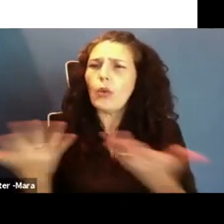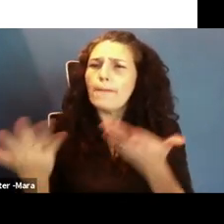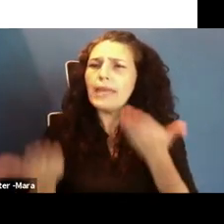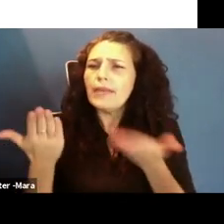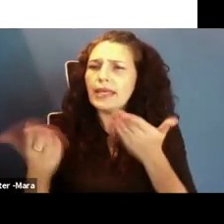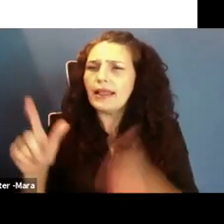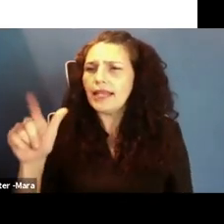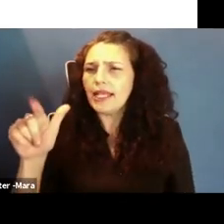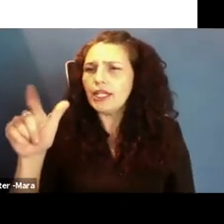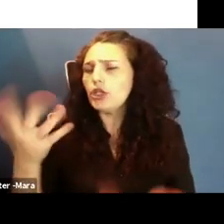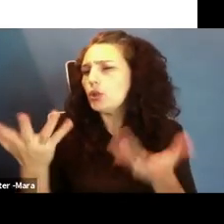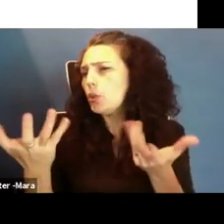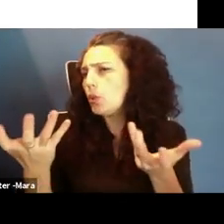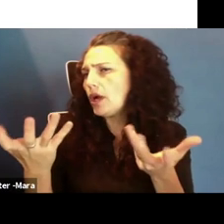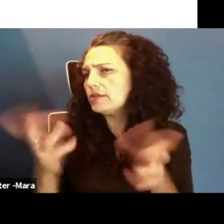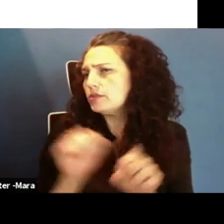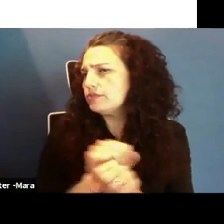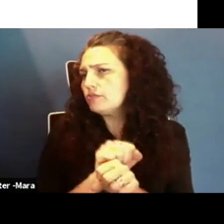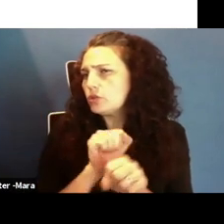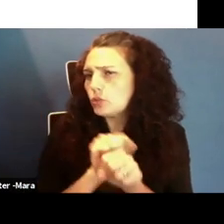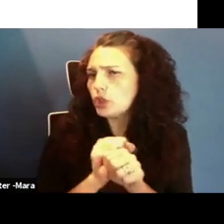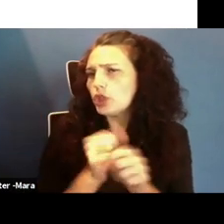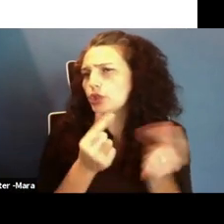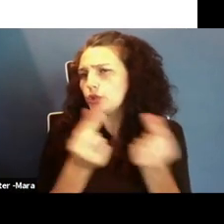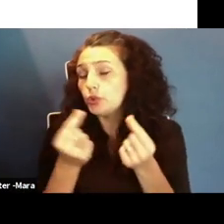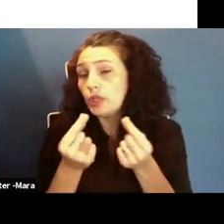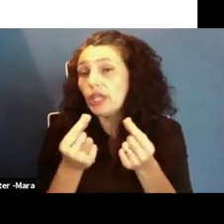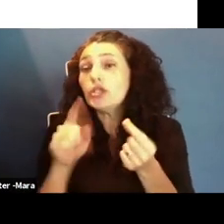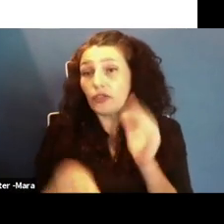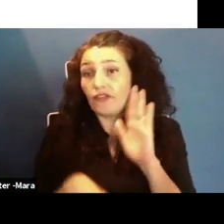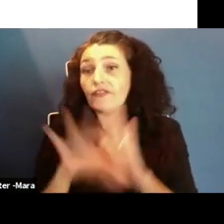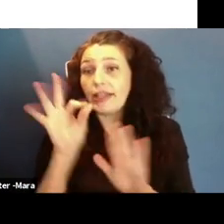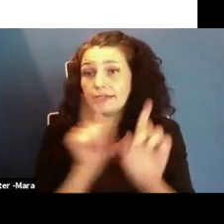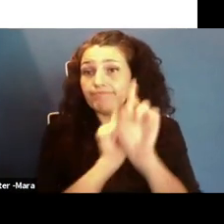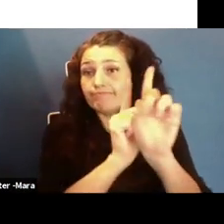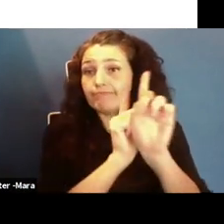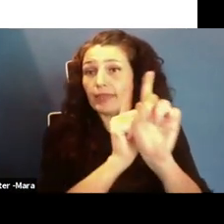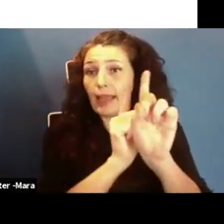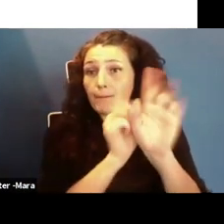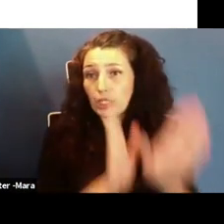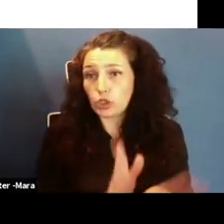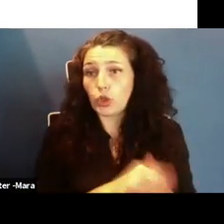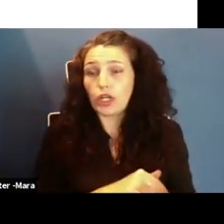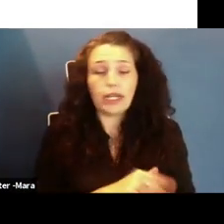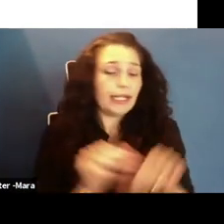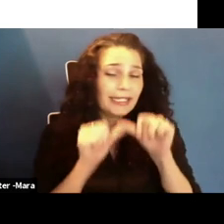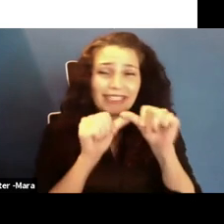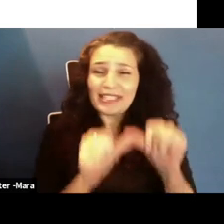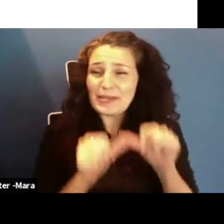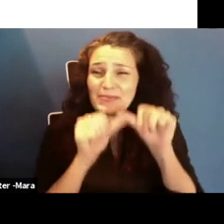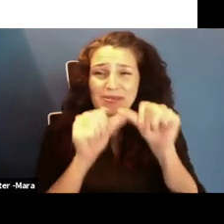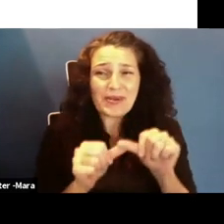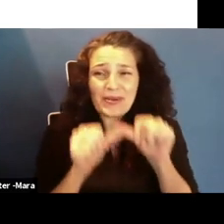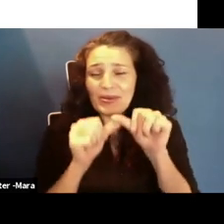do. So find a mentor. And I want to say mentorship does not stop at any specific age. I still have many mentors